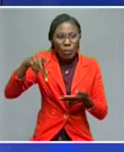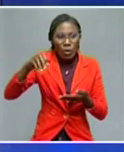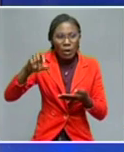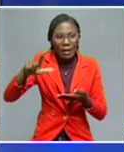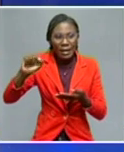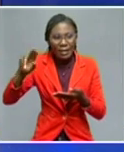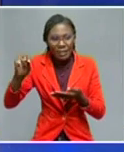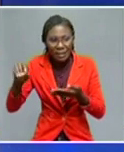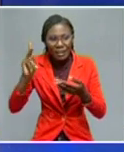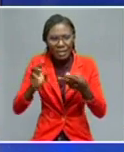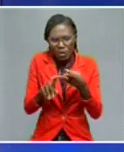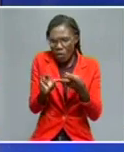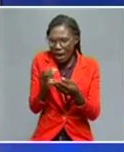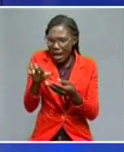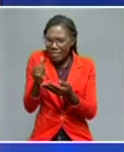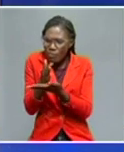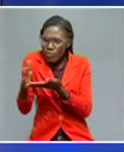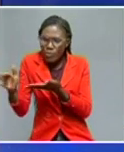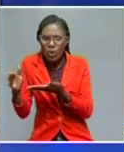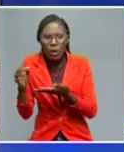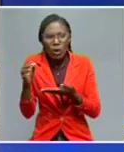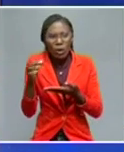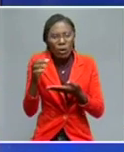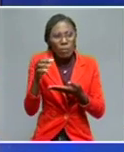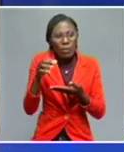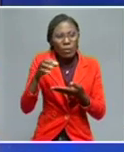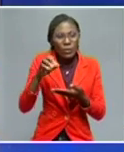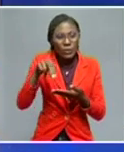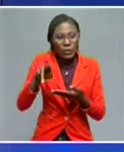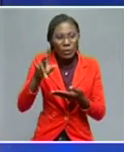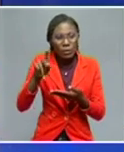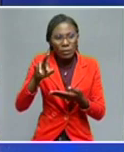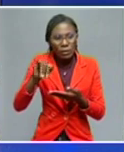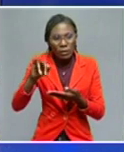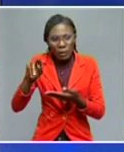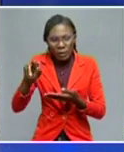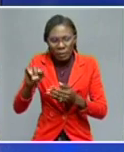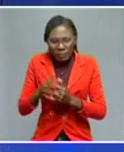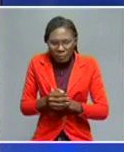And in 1812 Napoleon,